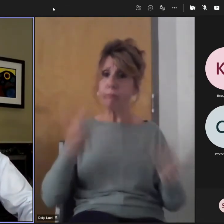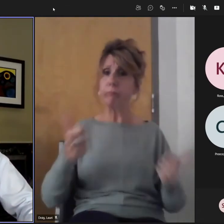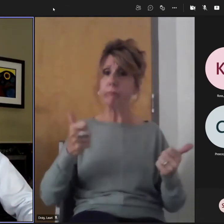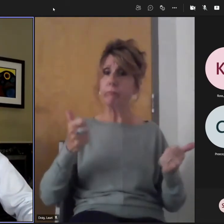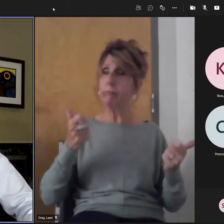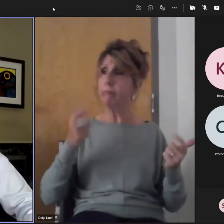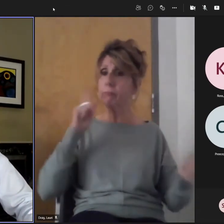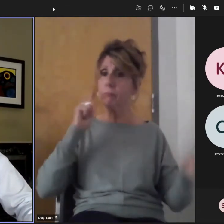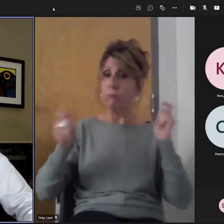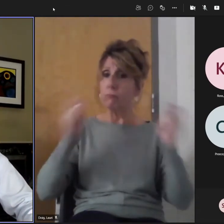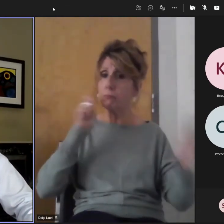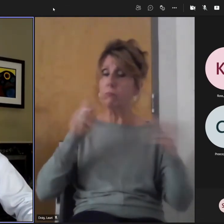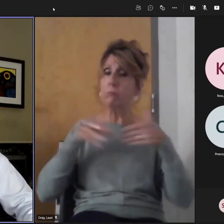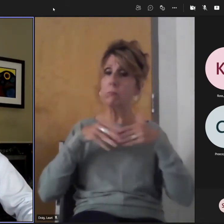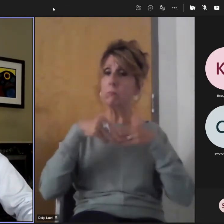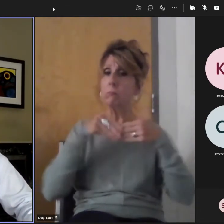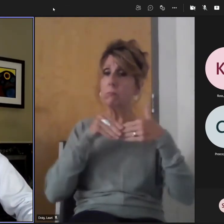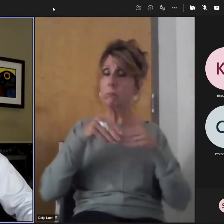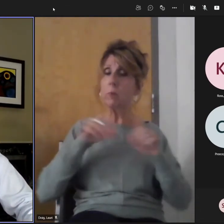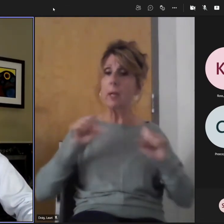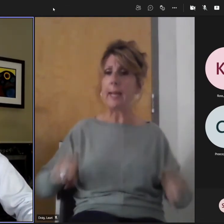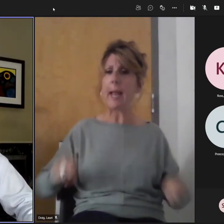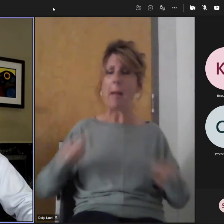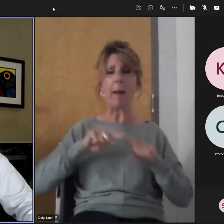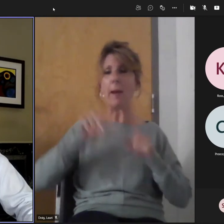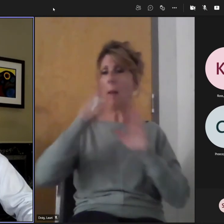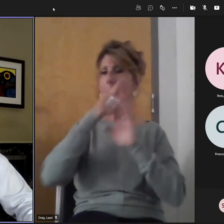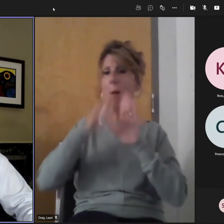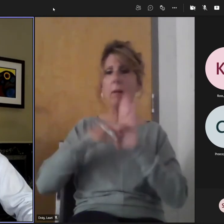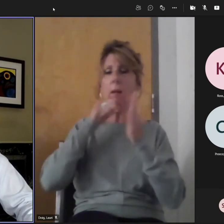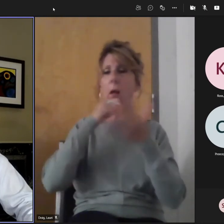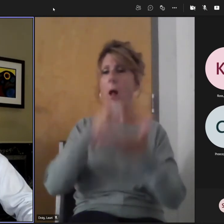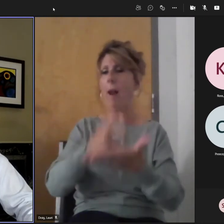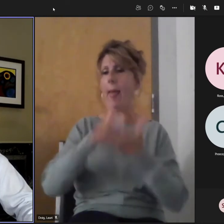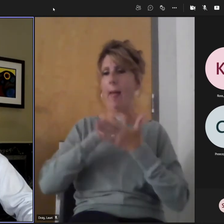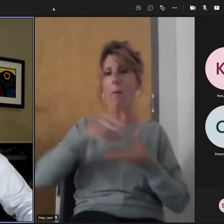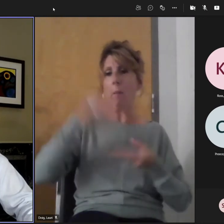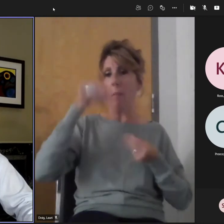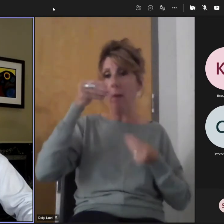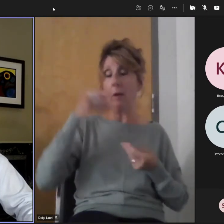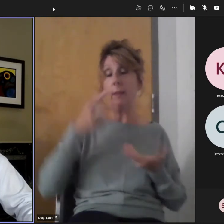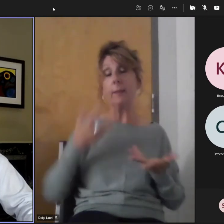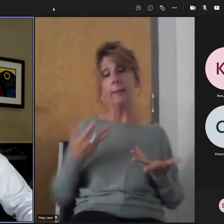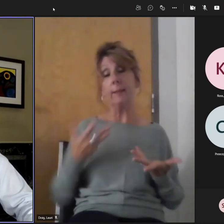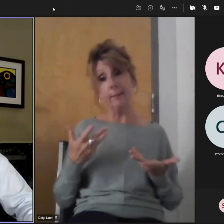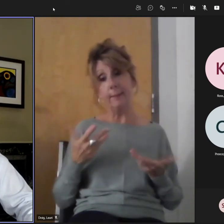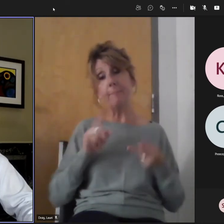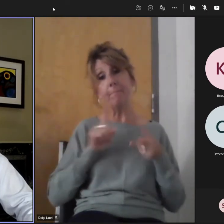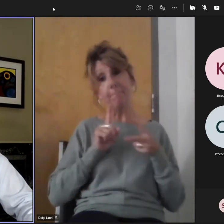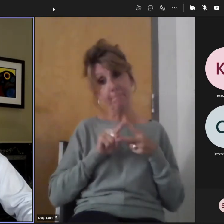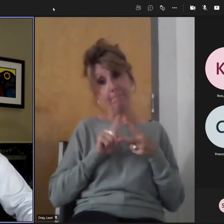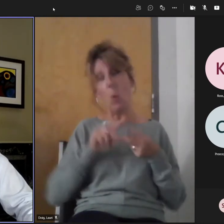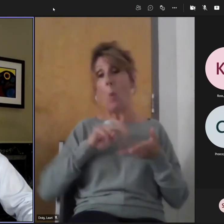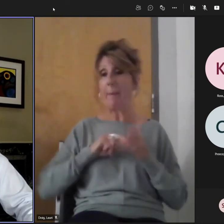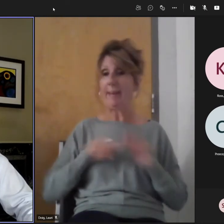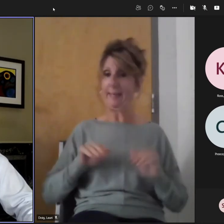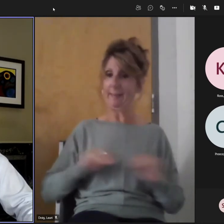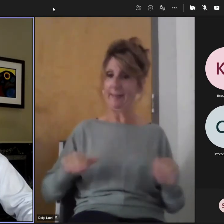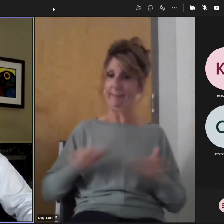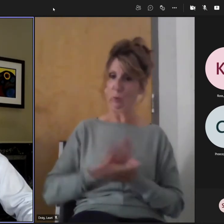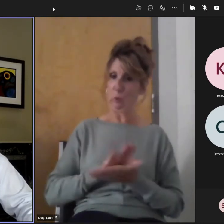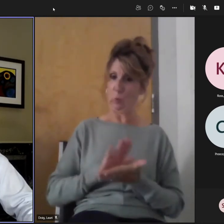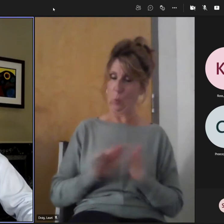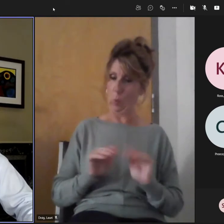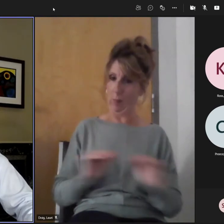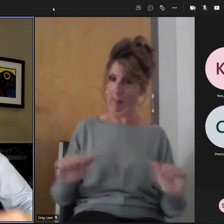that. That's that's that's one strand. The other strand is to change the top. And maybe when there maybe there's more pronouncement